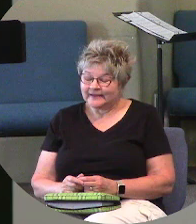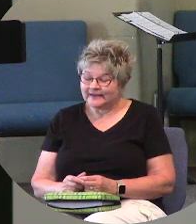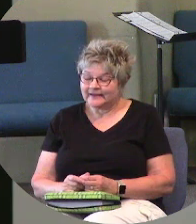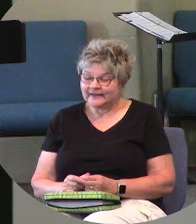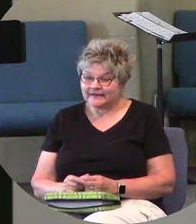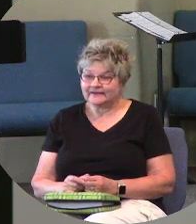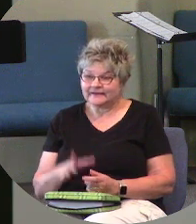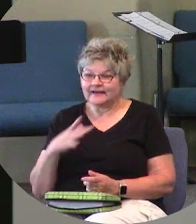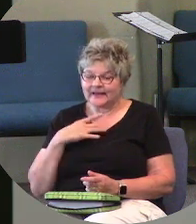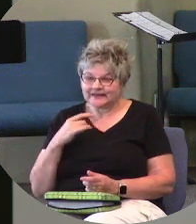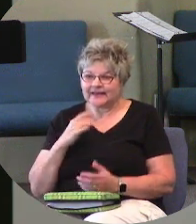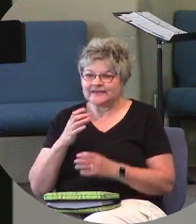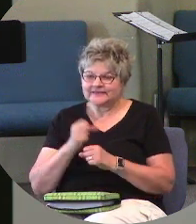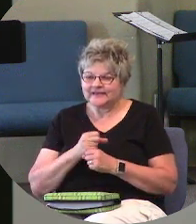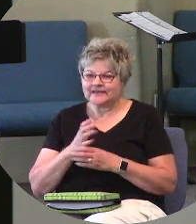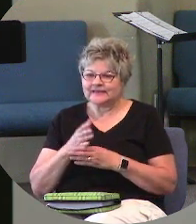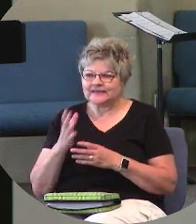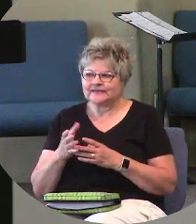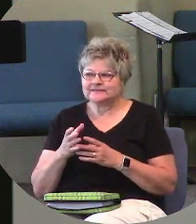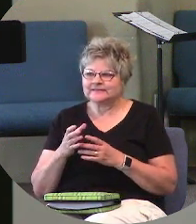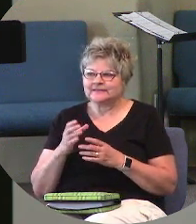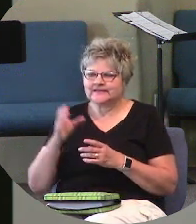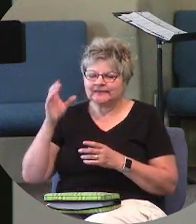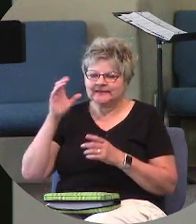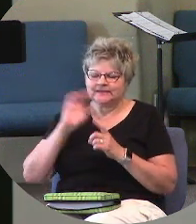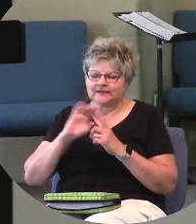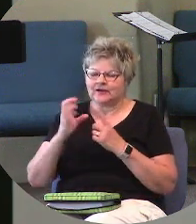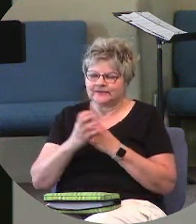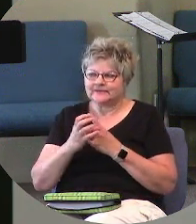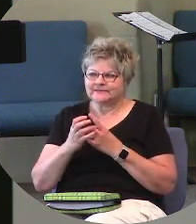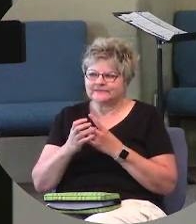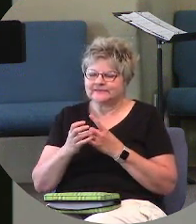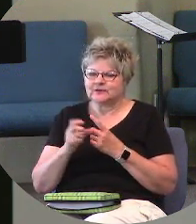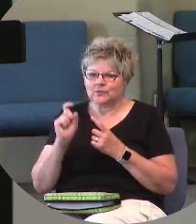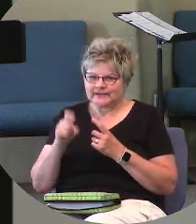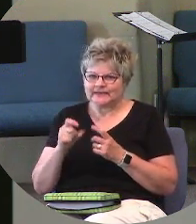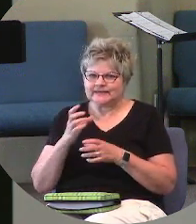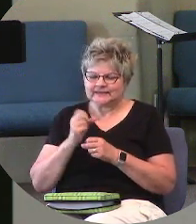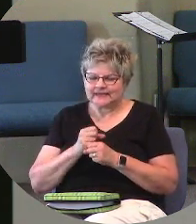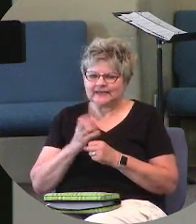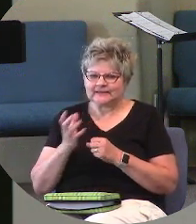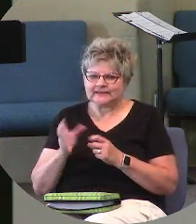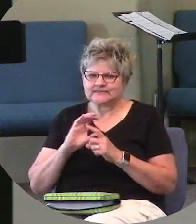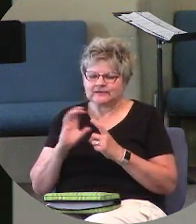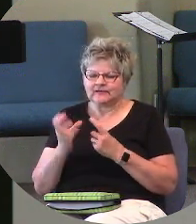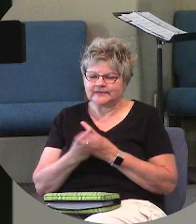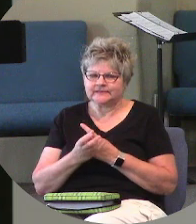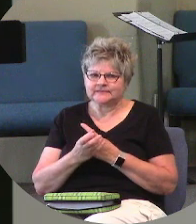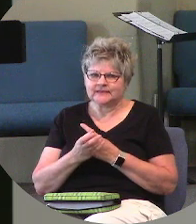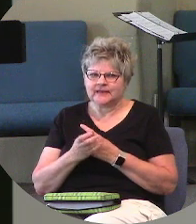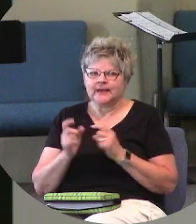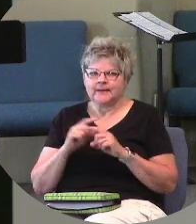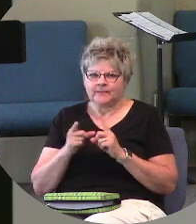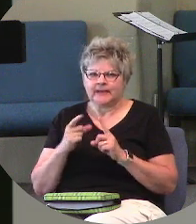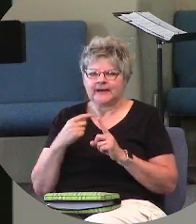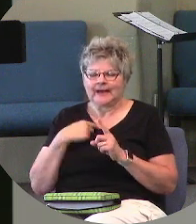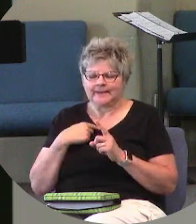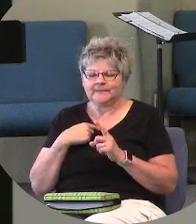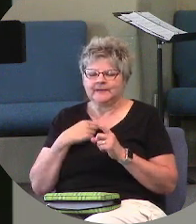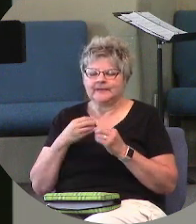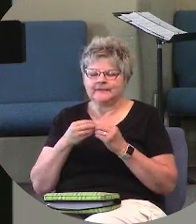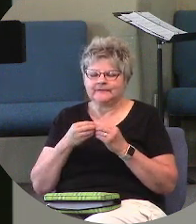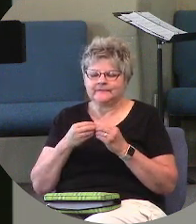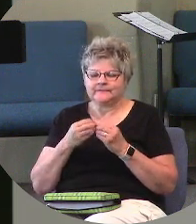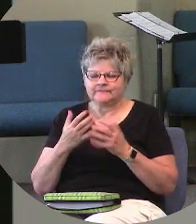I like taking things in context. I think we need to take things in context. But I'm going to leave you